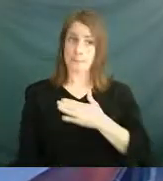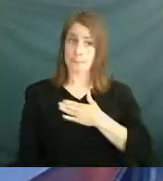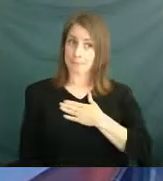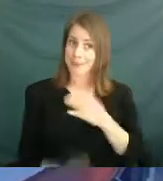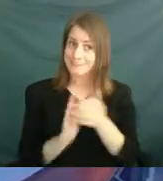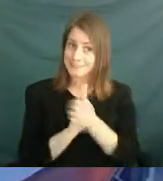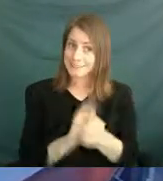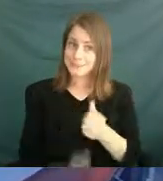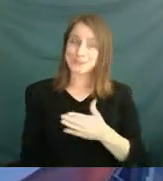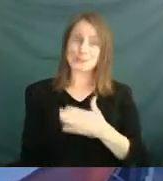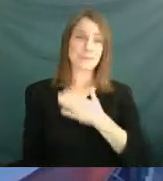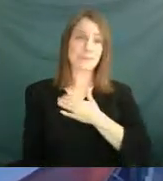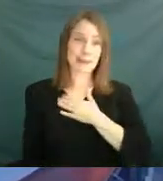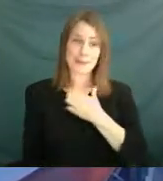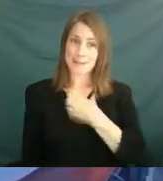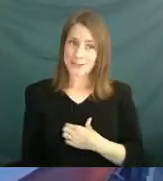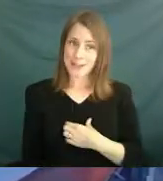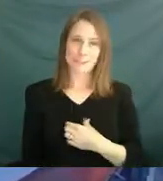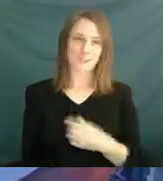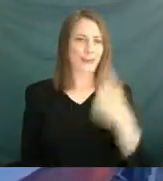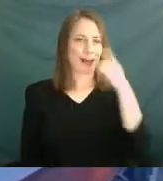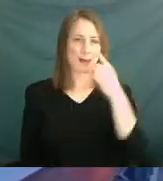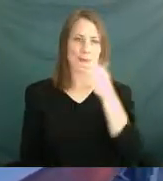I thought the classroom was the best place to do that.